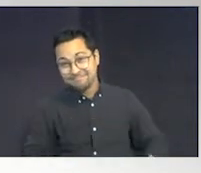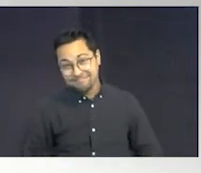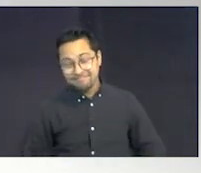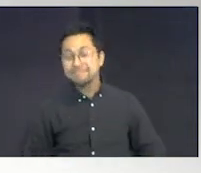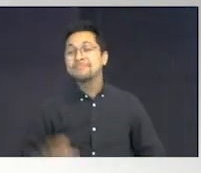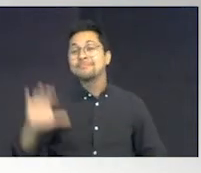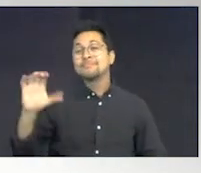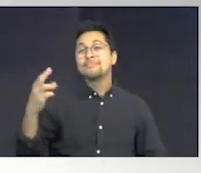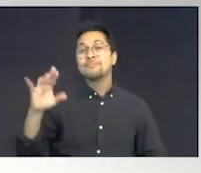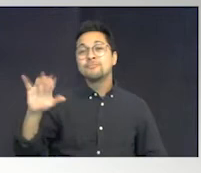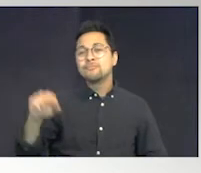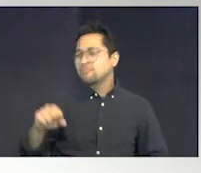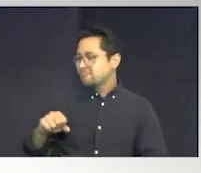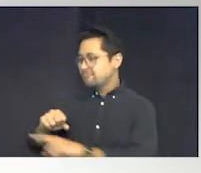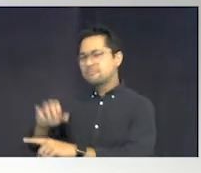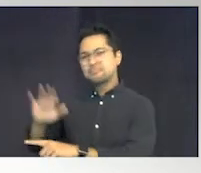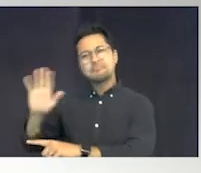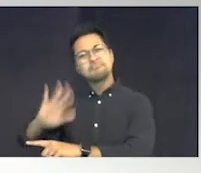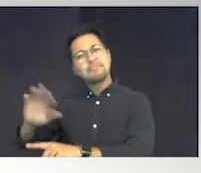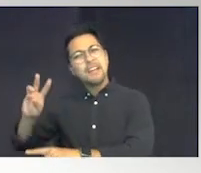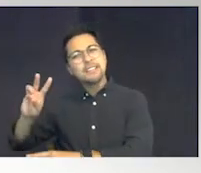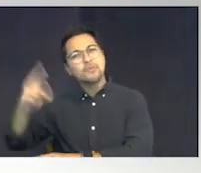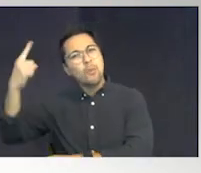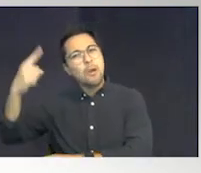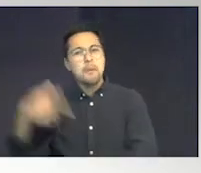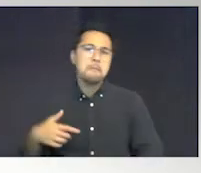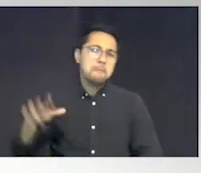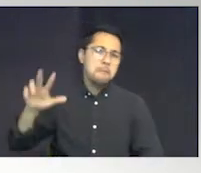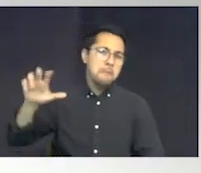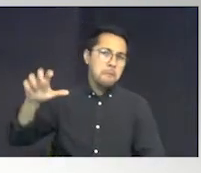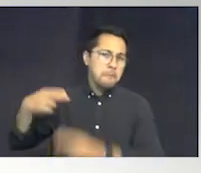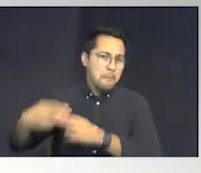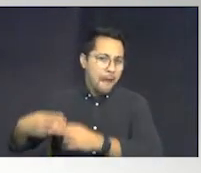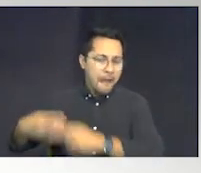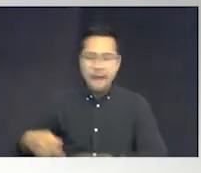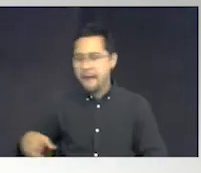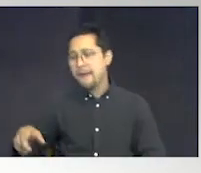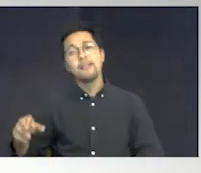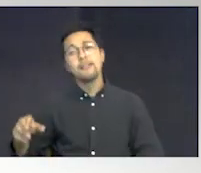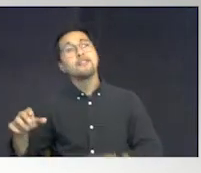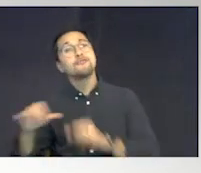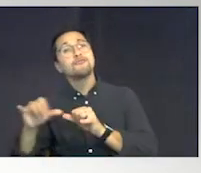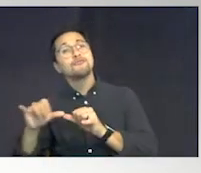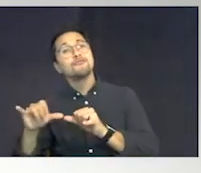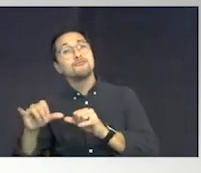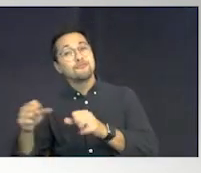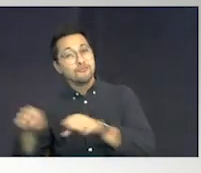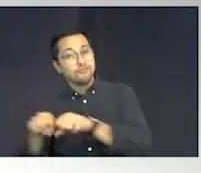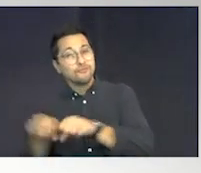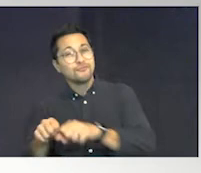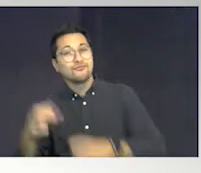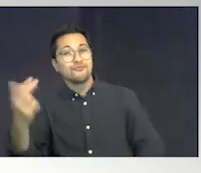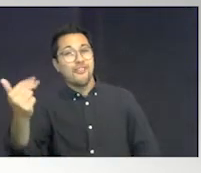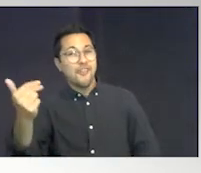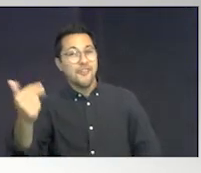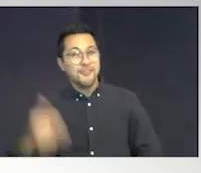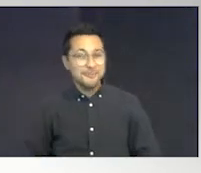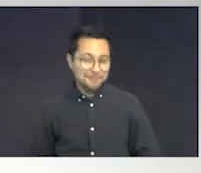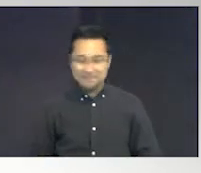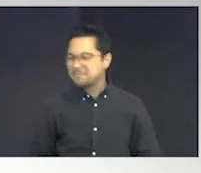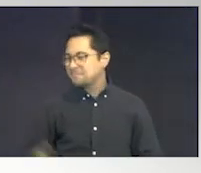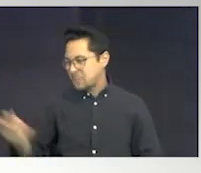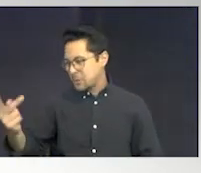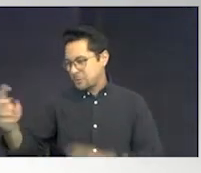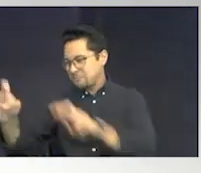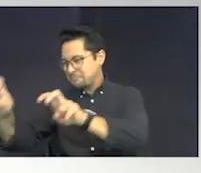Chris is? Chris was about 6'1", about 300 pounds. Size 13 shoe. Sit down, please. Thank you.